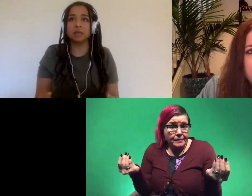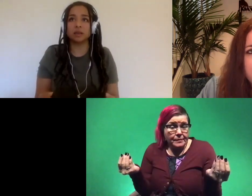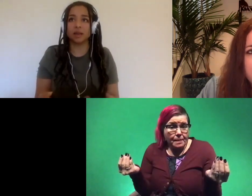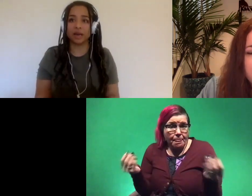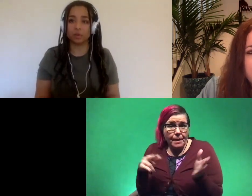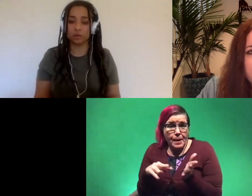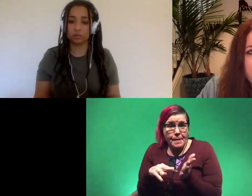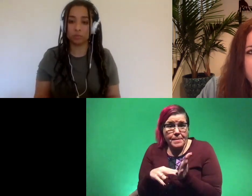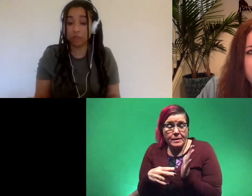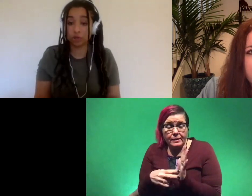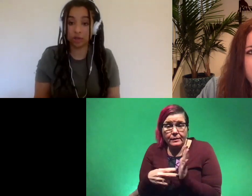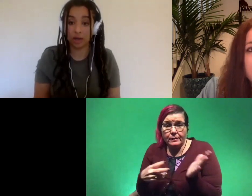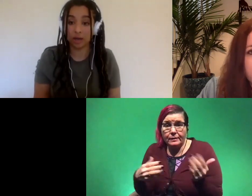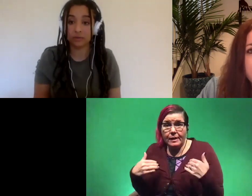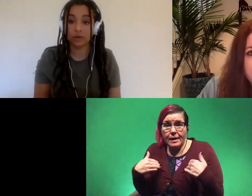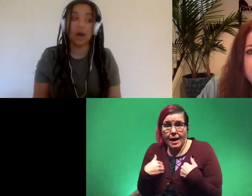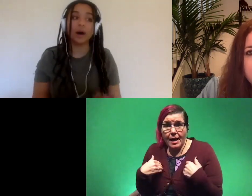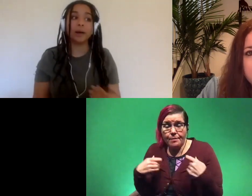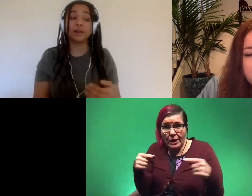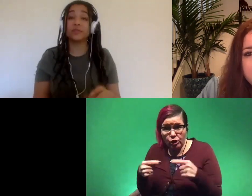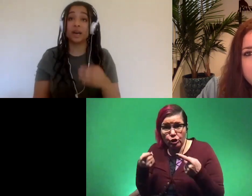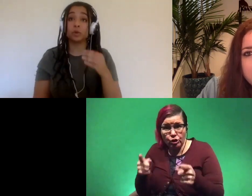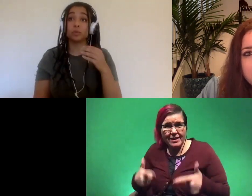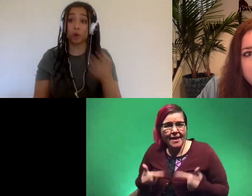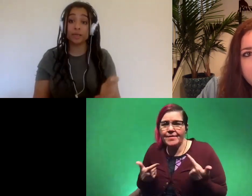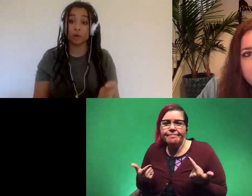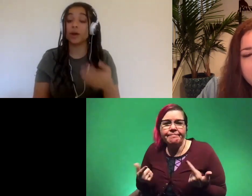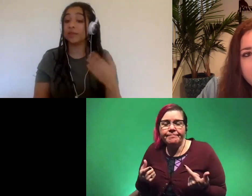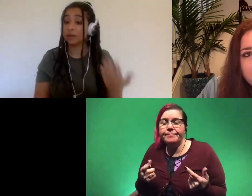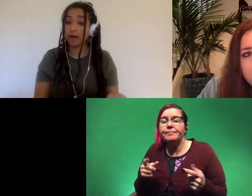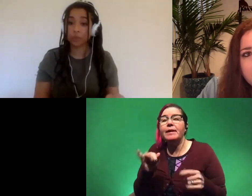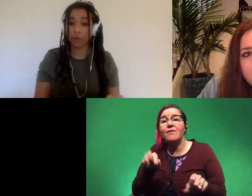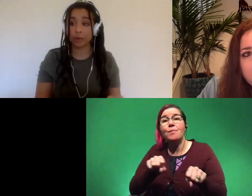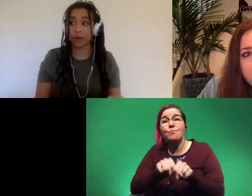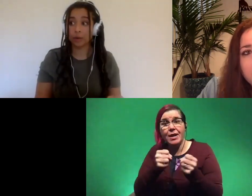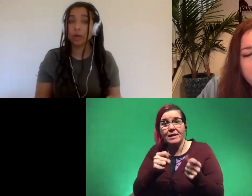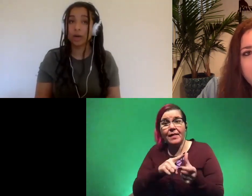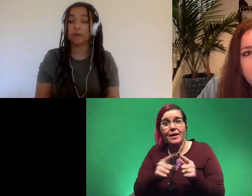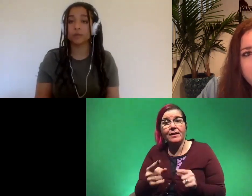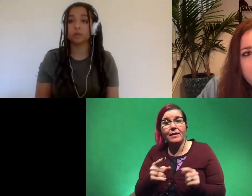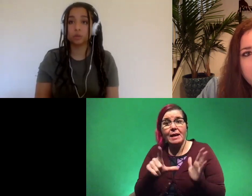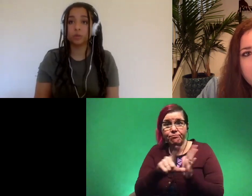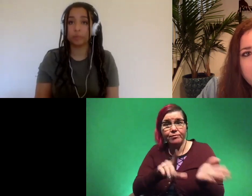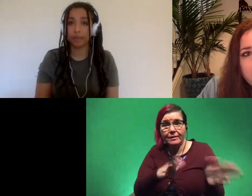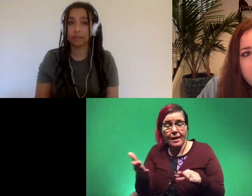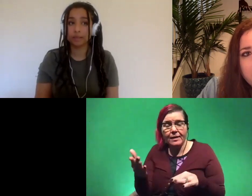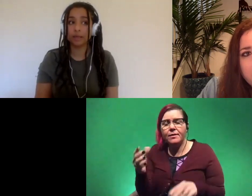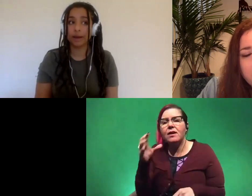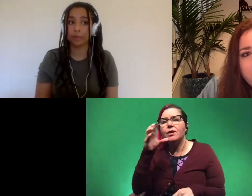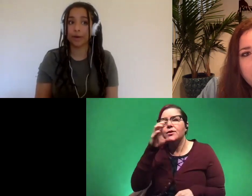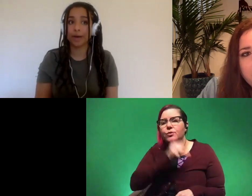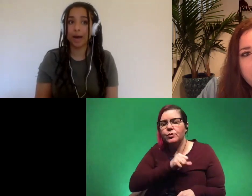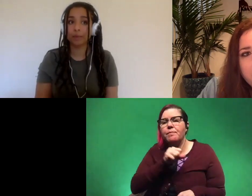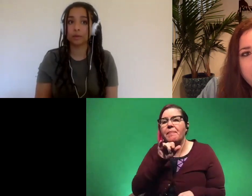mean that the animal was injured in life uh and if the animal breaks a bone and then dies right away we're gonna have to assume that basically